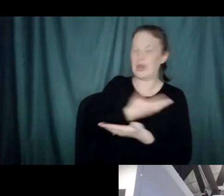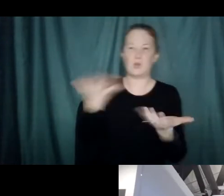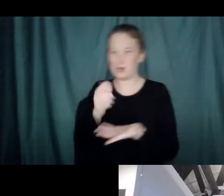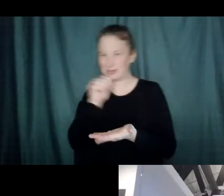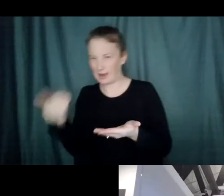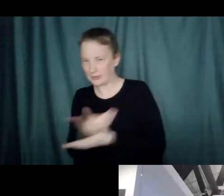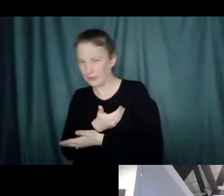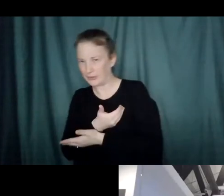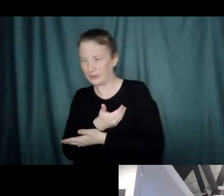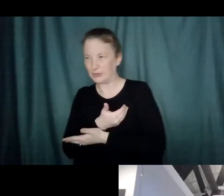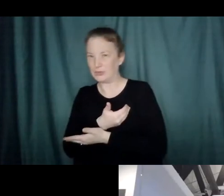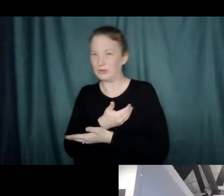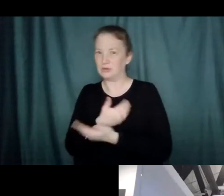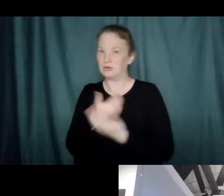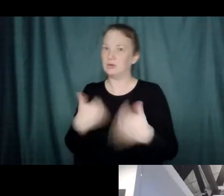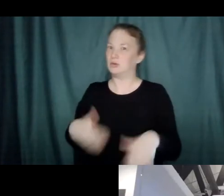and that's a pretty tall order.